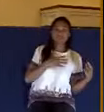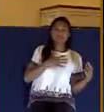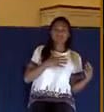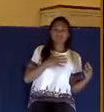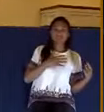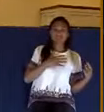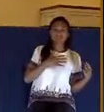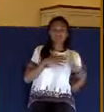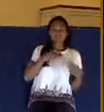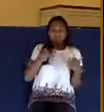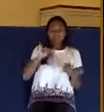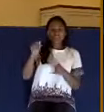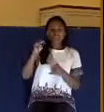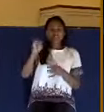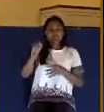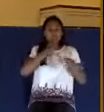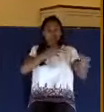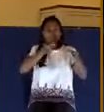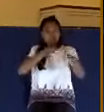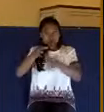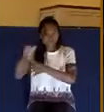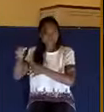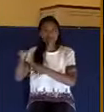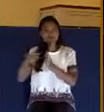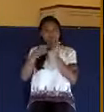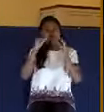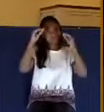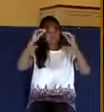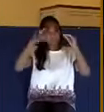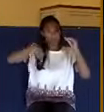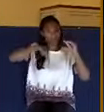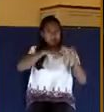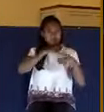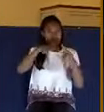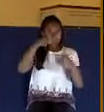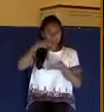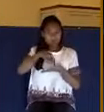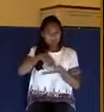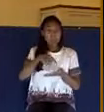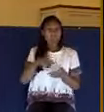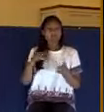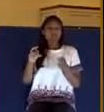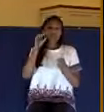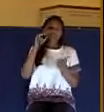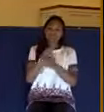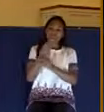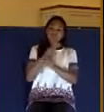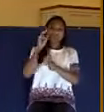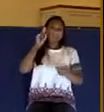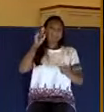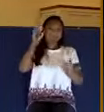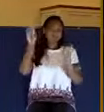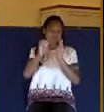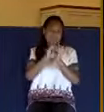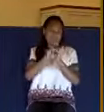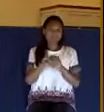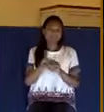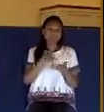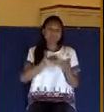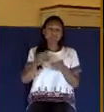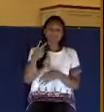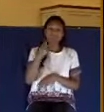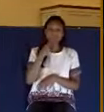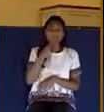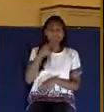is going to tell us. And he's going to use an illustration to hammer it home. Look at verse 2. For if there come unto your